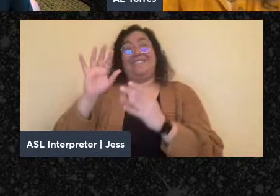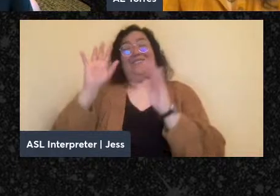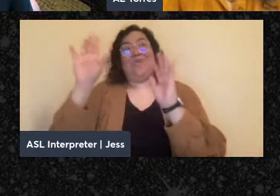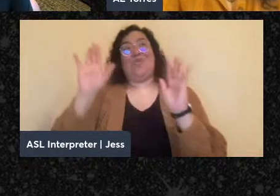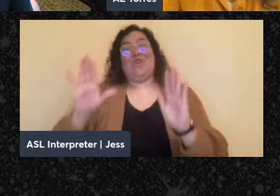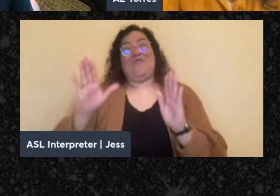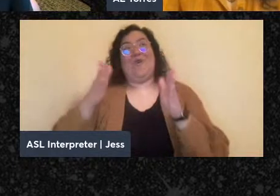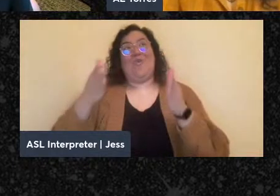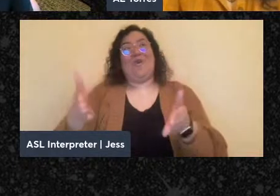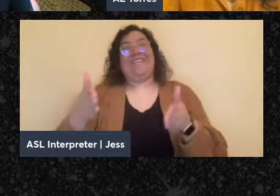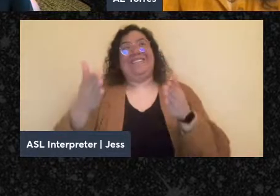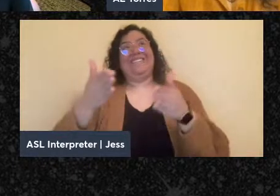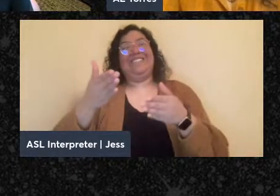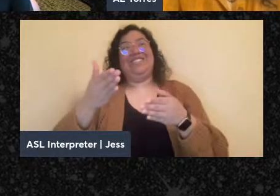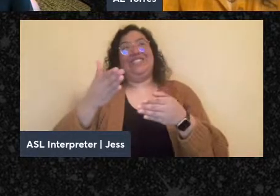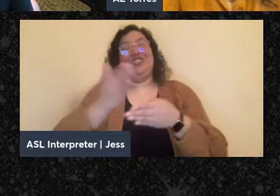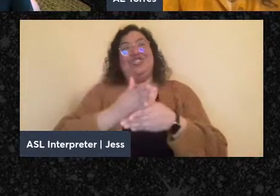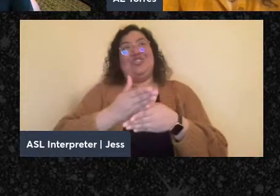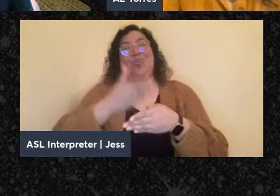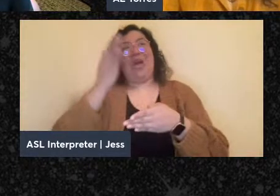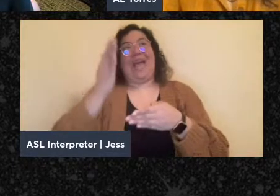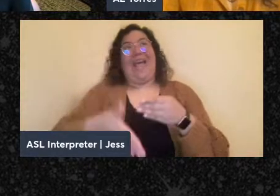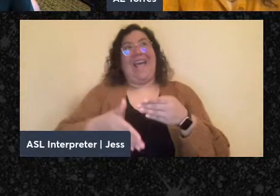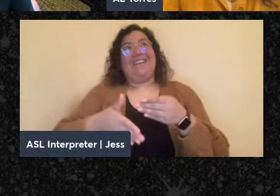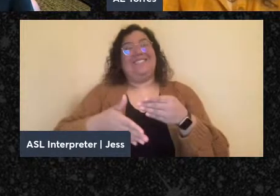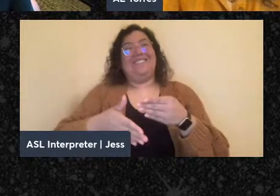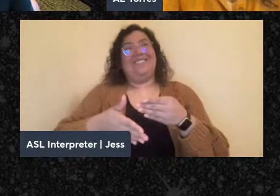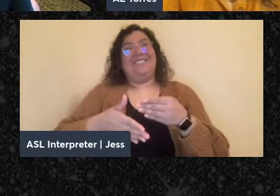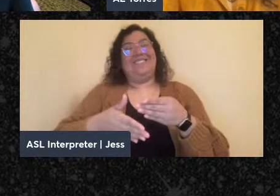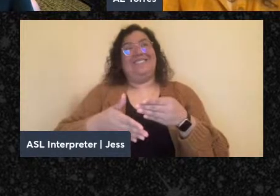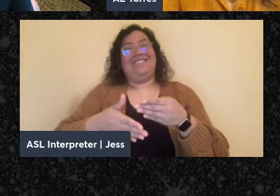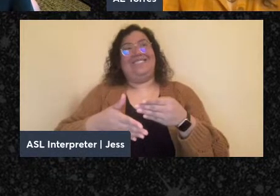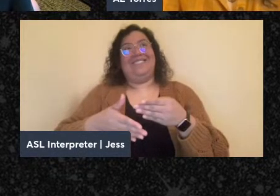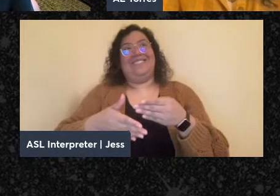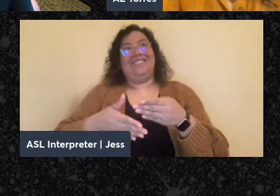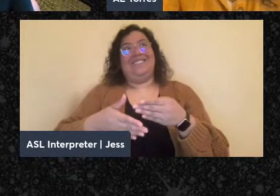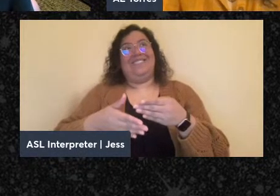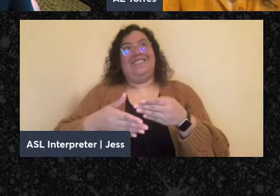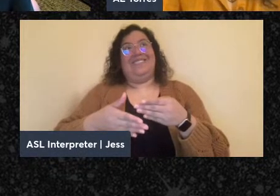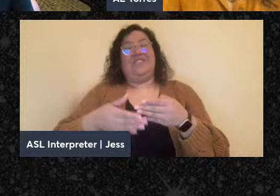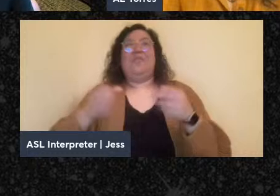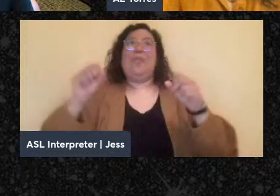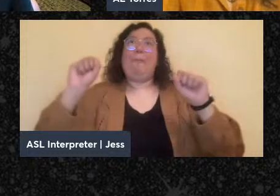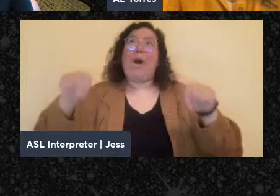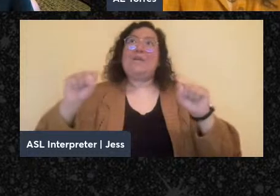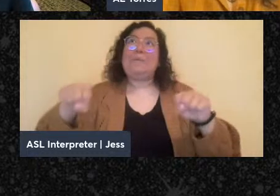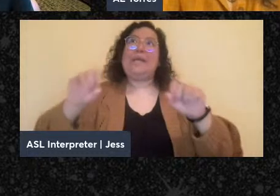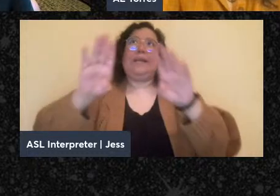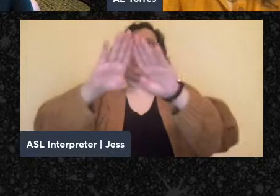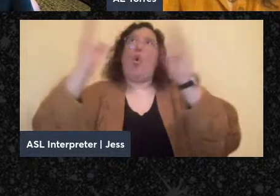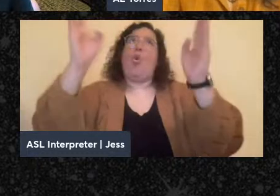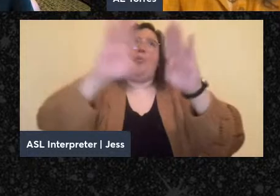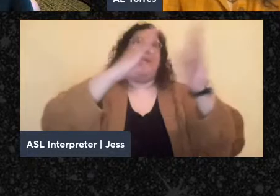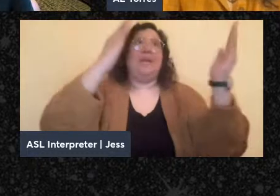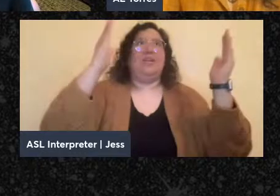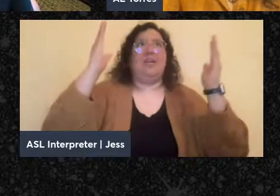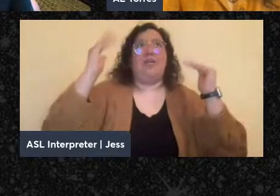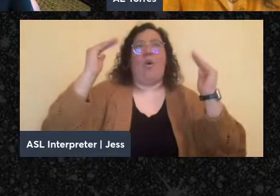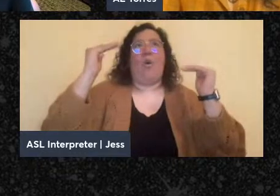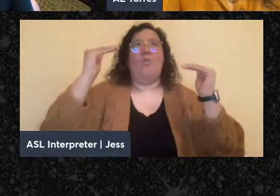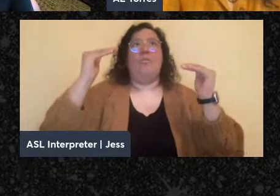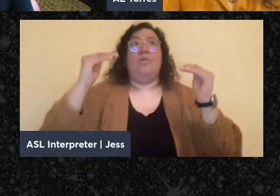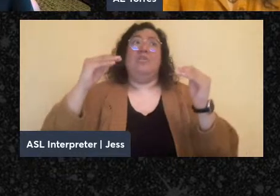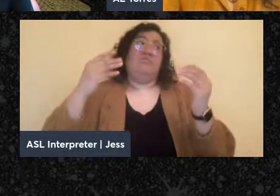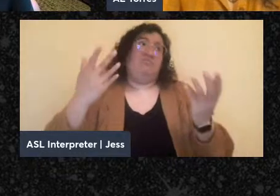set of possibilities. We hope, I mean, it's one of the hopes is that the world can surprise